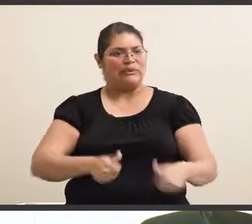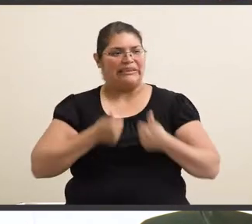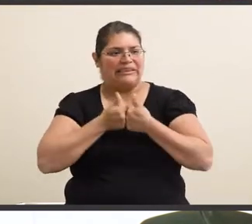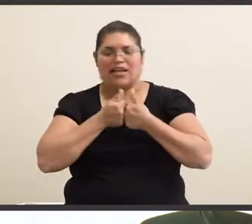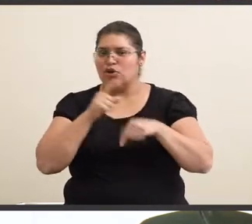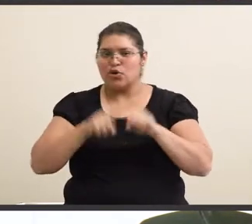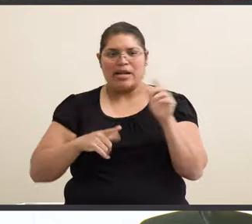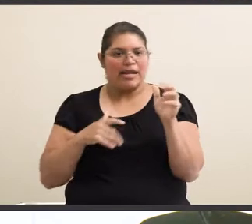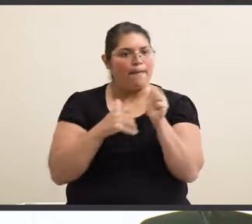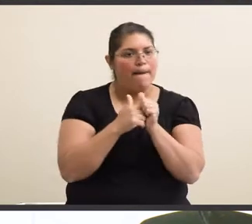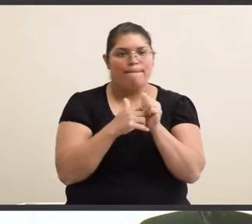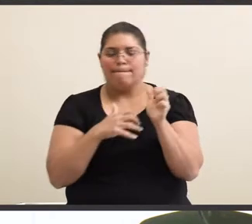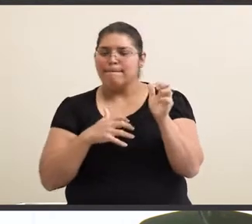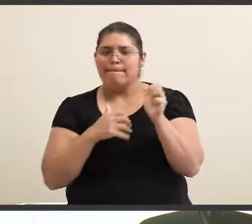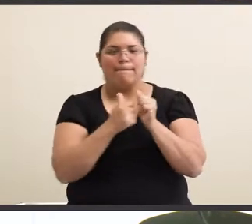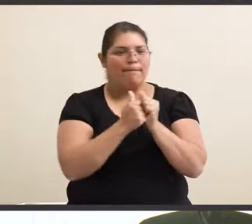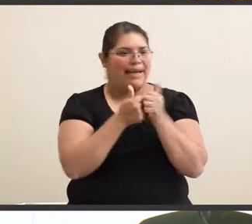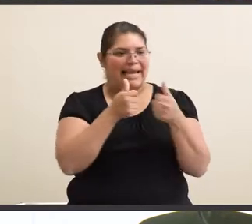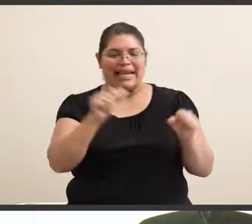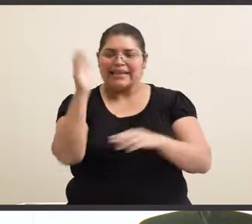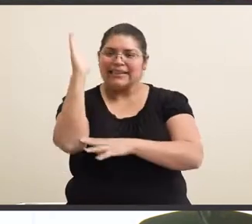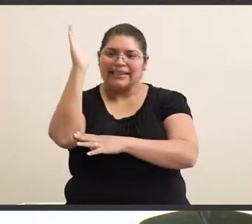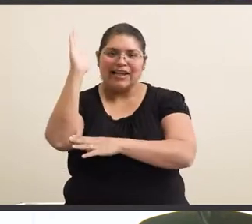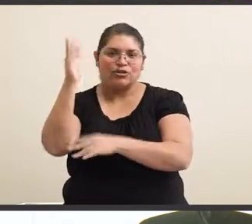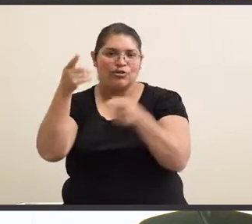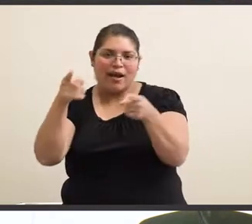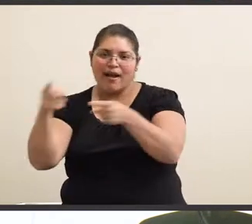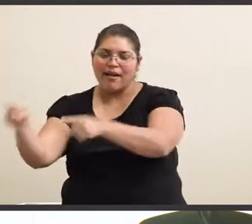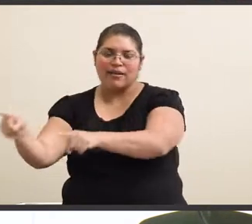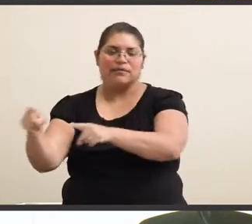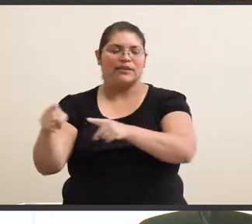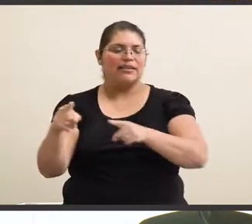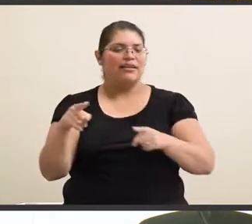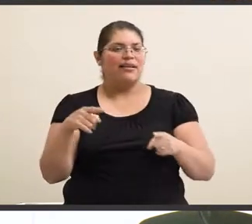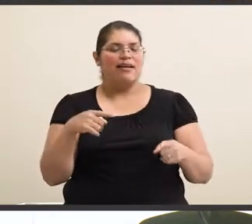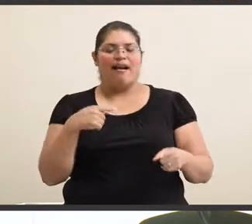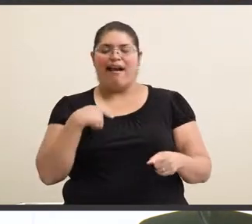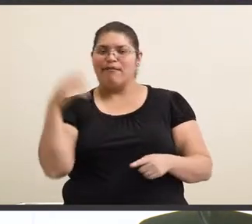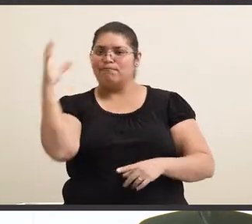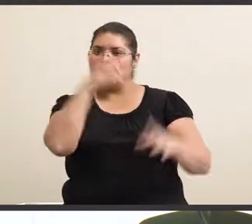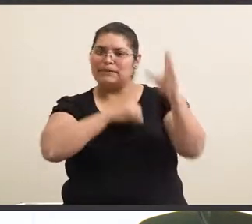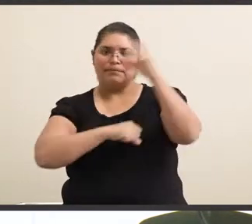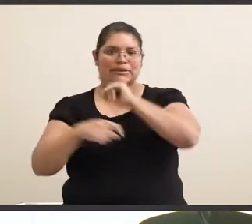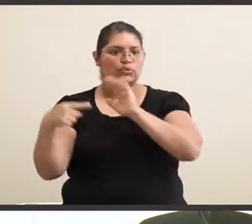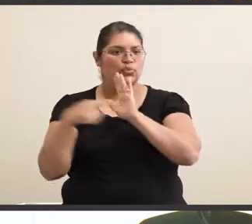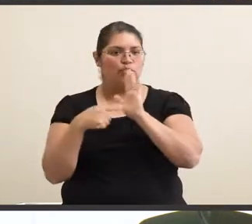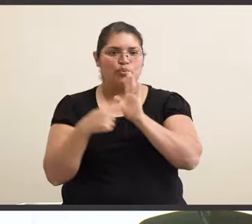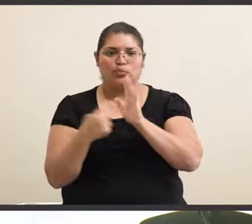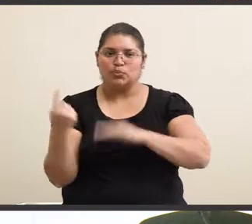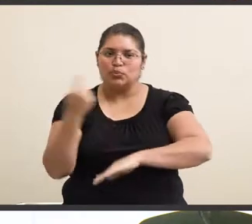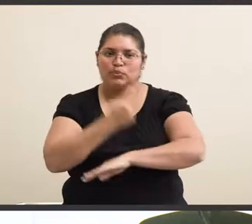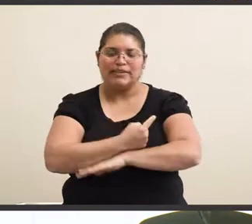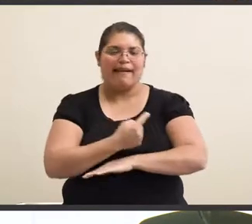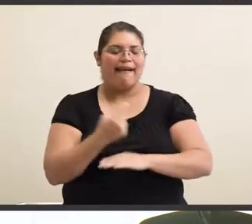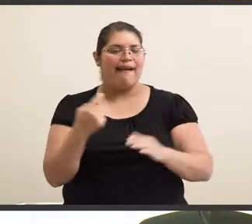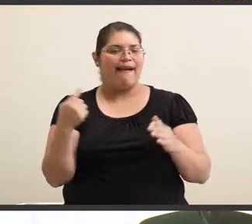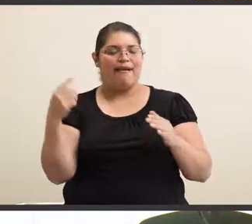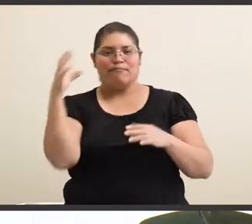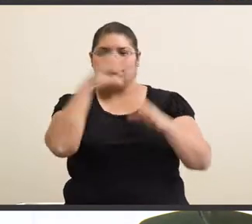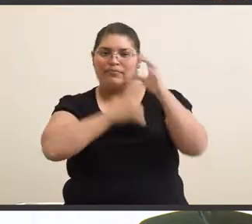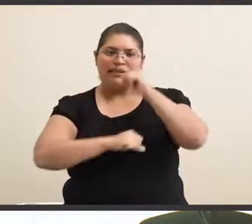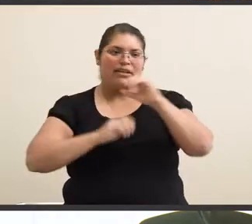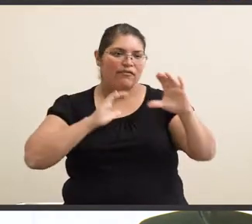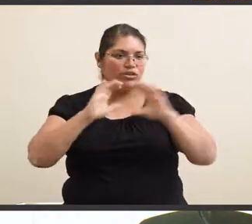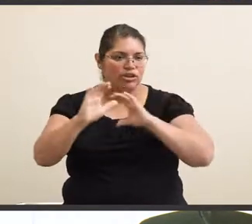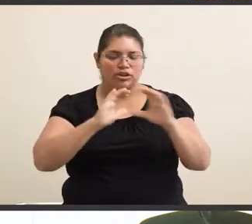I couldn't keep up with any of the lectures happening. I missed due dates. I missed conversations and